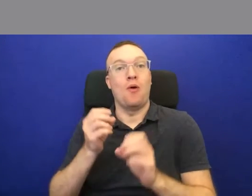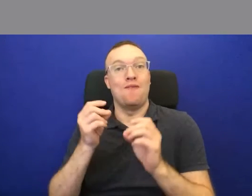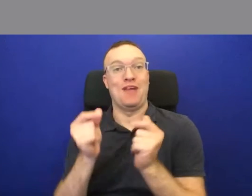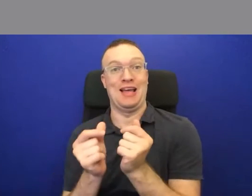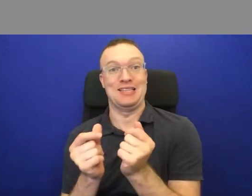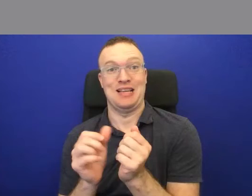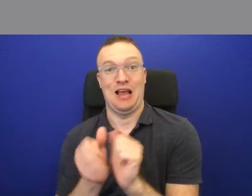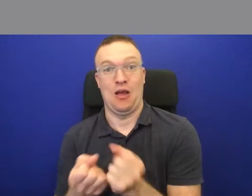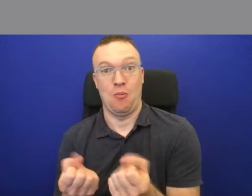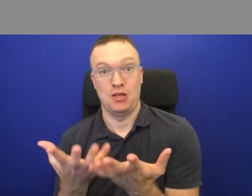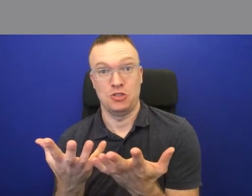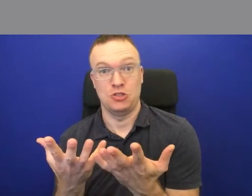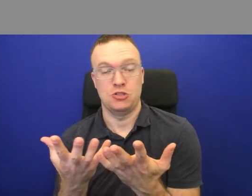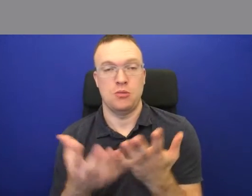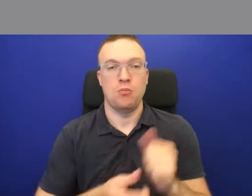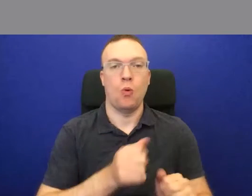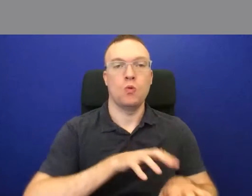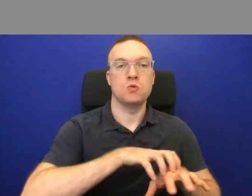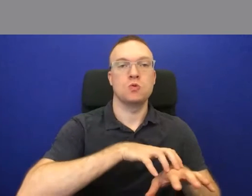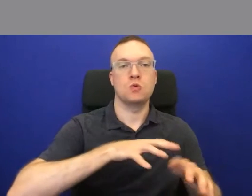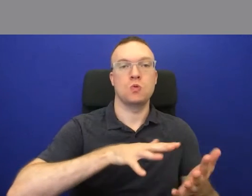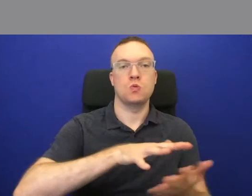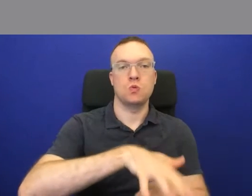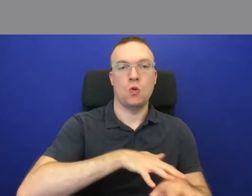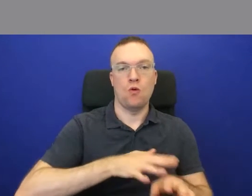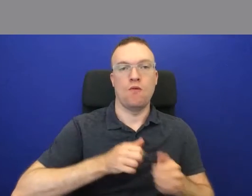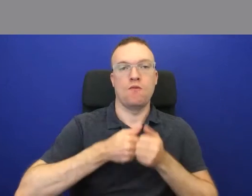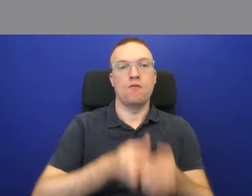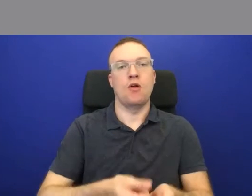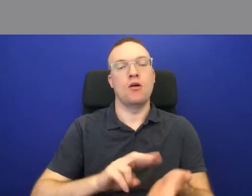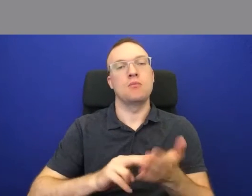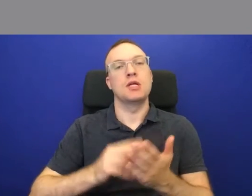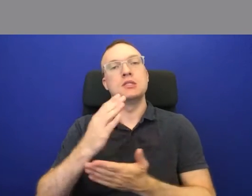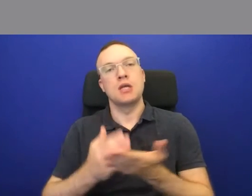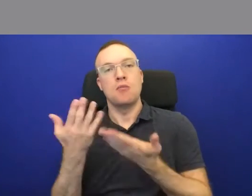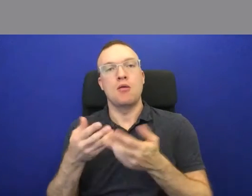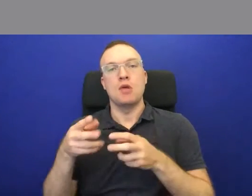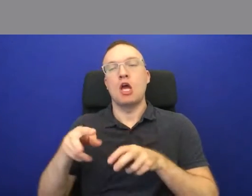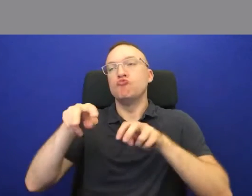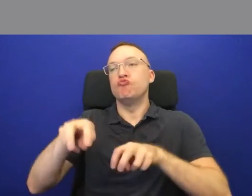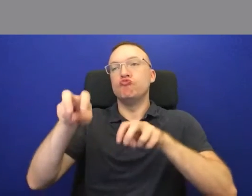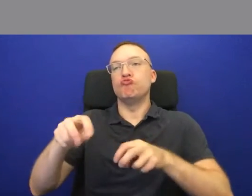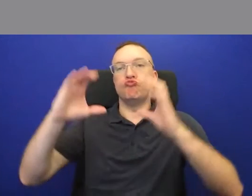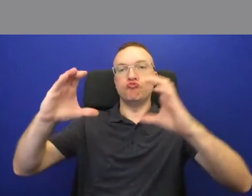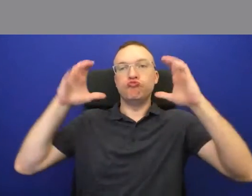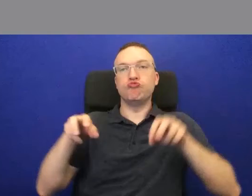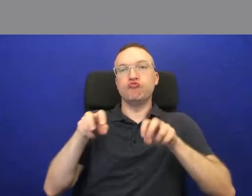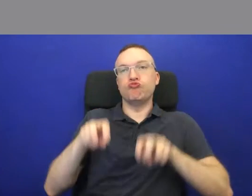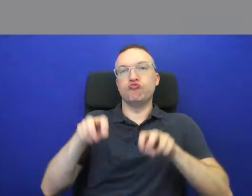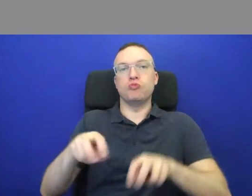so maybe a nobleman might be on horseback or a carriage, but most people will be walking the journey.